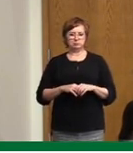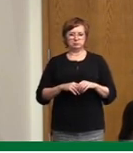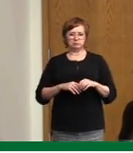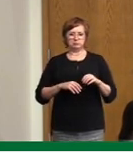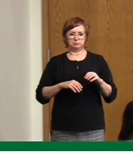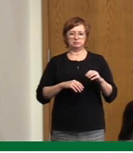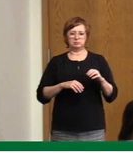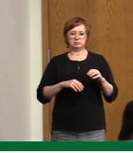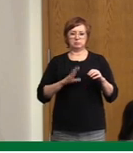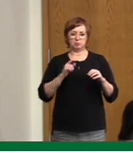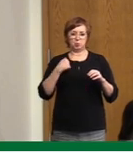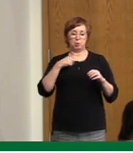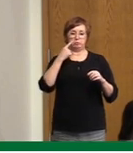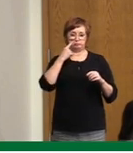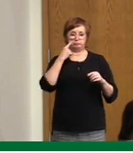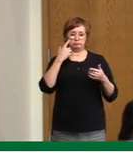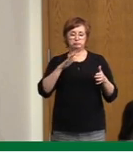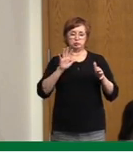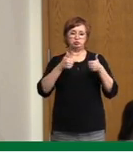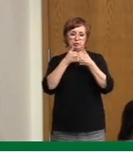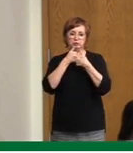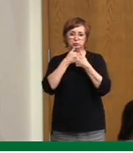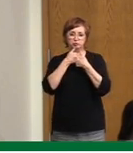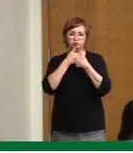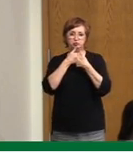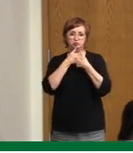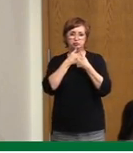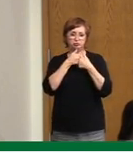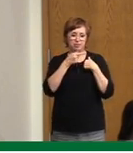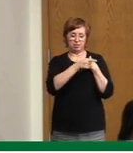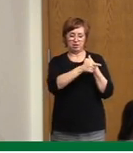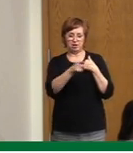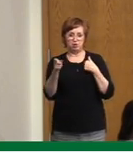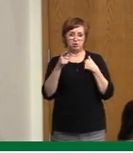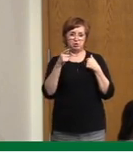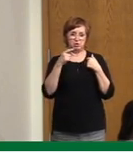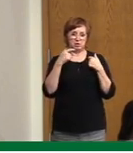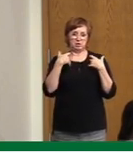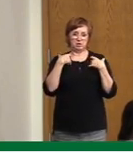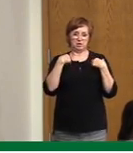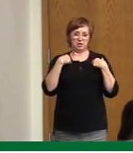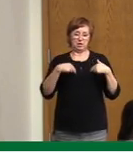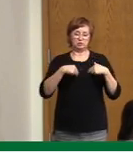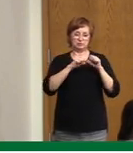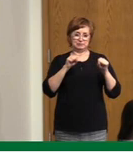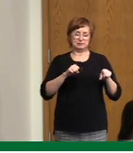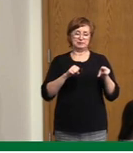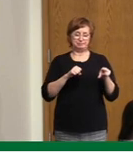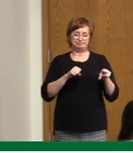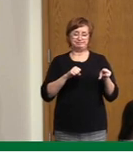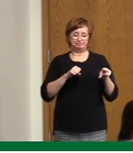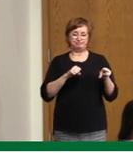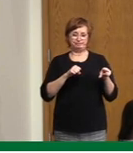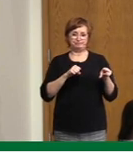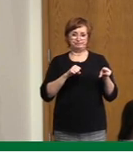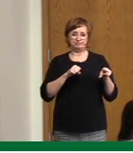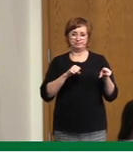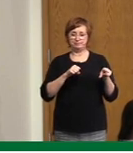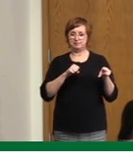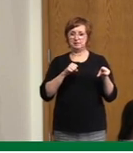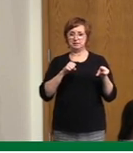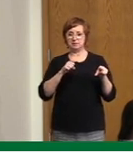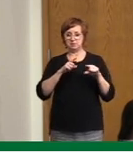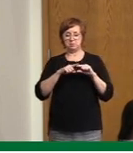outbreaks are occurring in our facilities with our staff in particular, as the ministers outline. But we do work as hard as we can to backfill